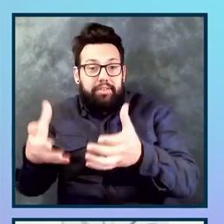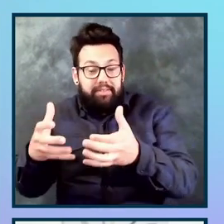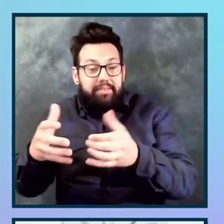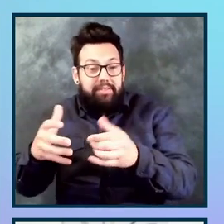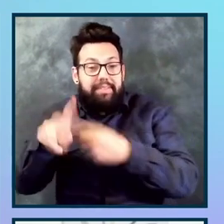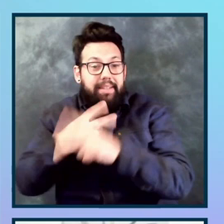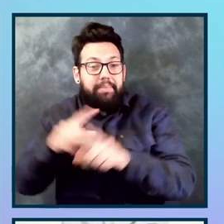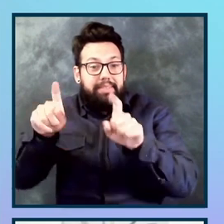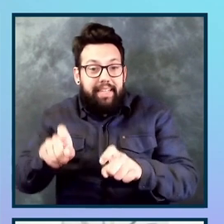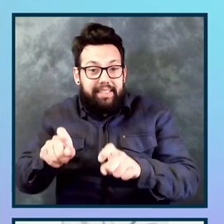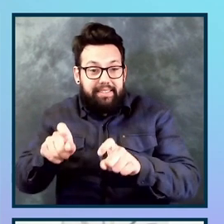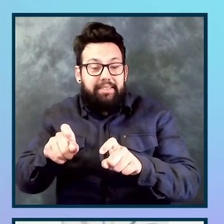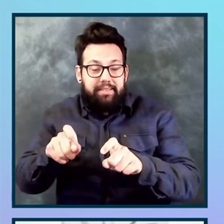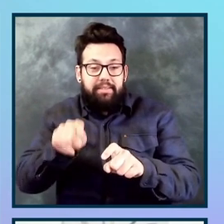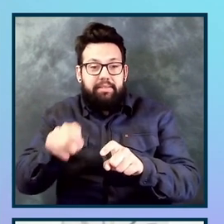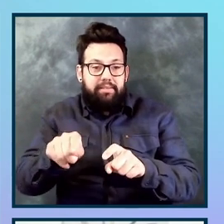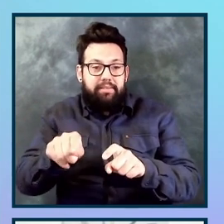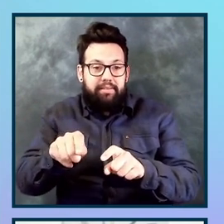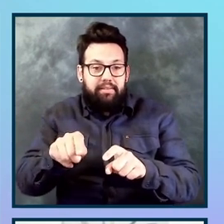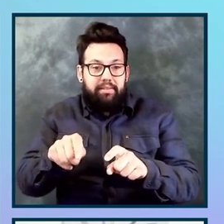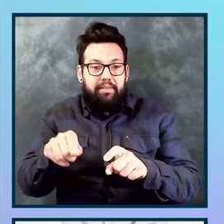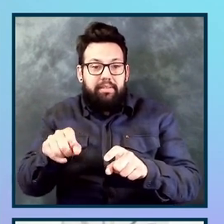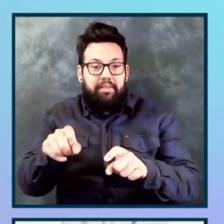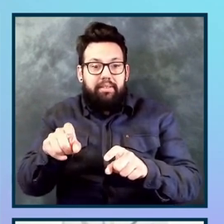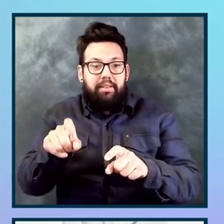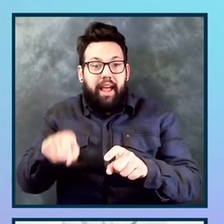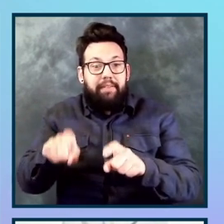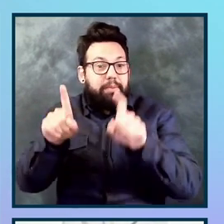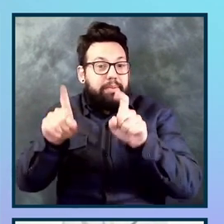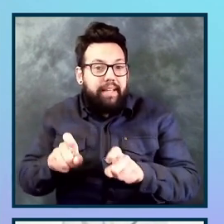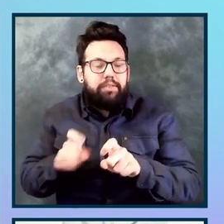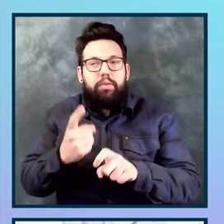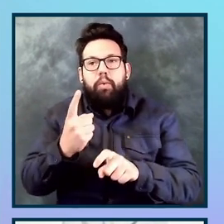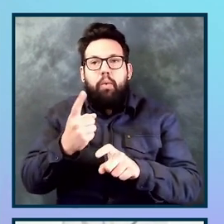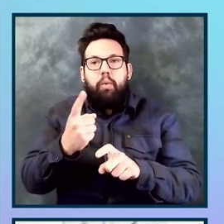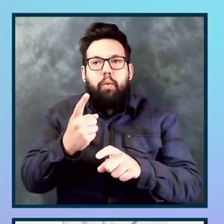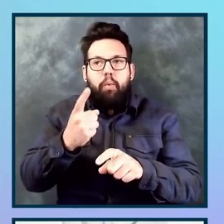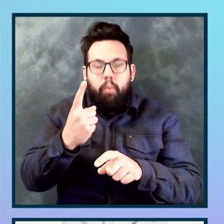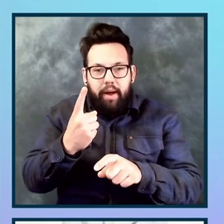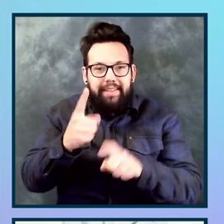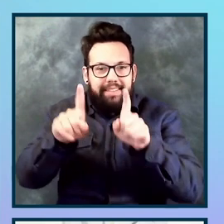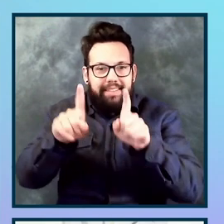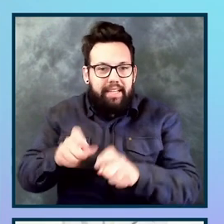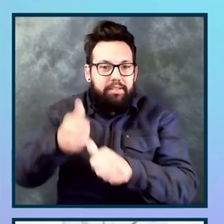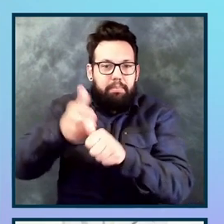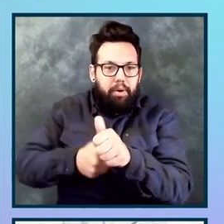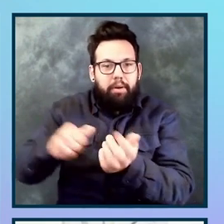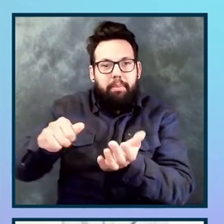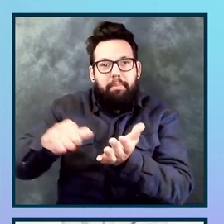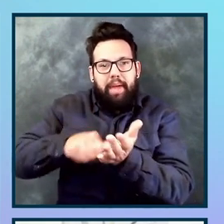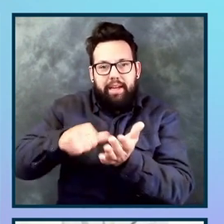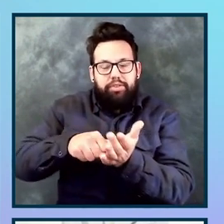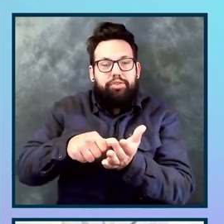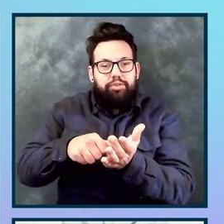that you are going to test, which are going to be once per page. You don't have to test it per page state, just once per